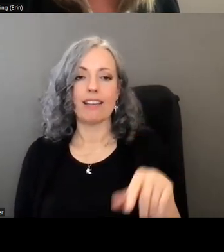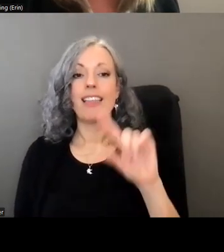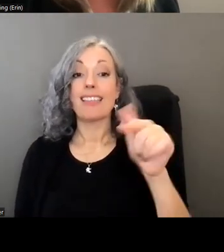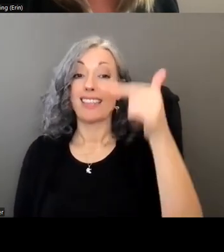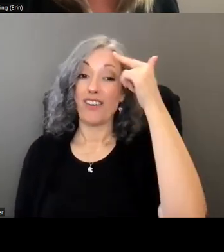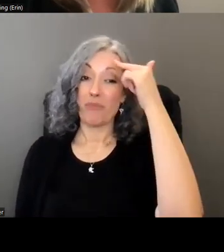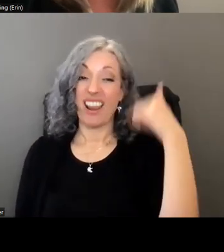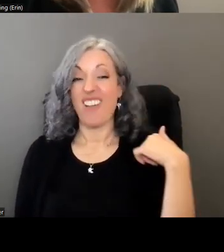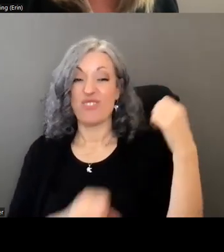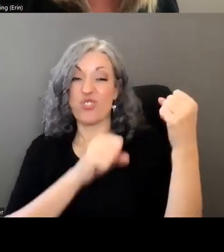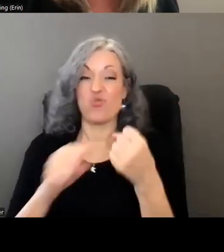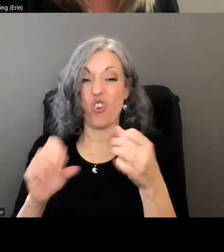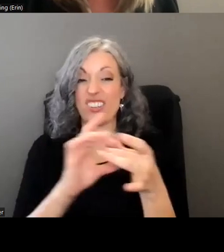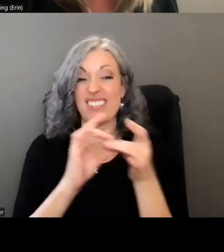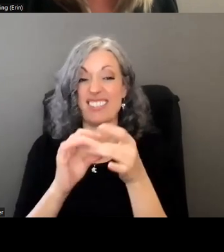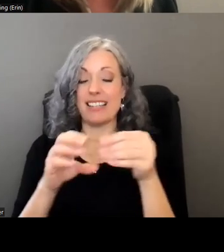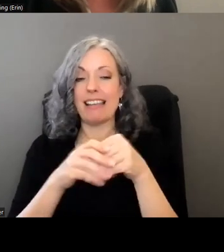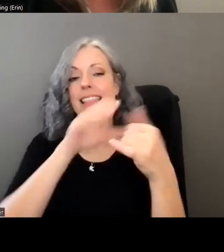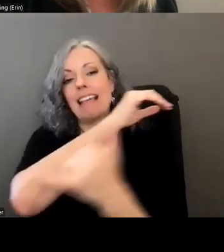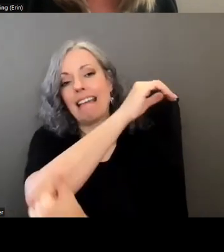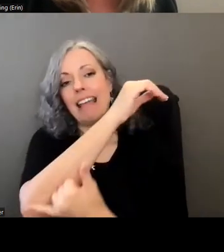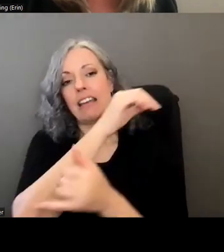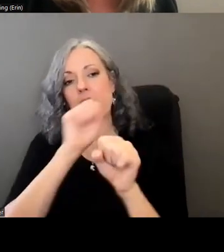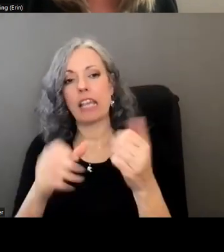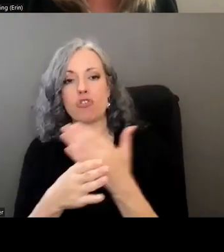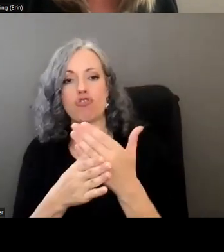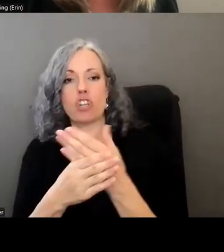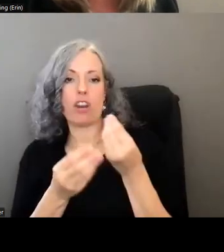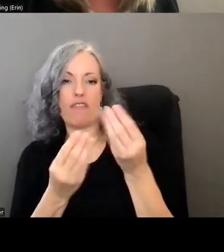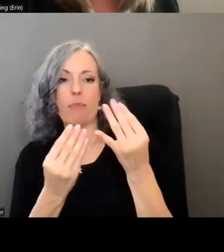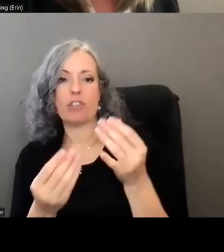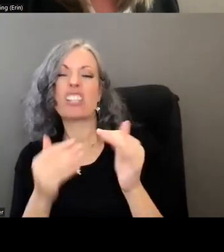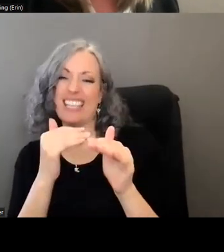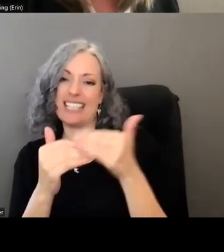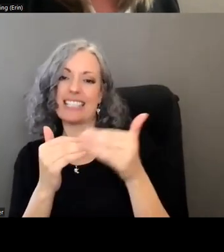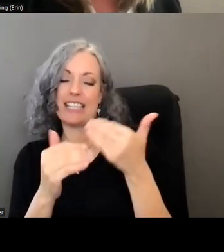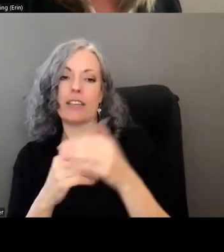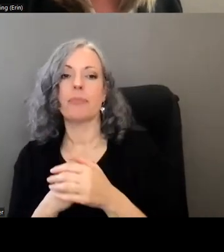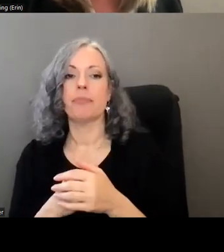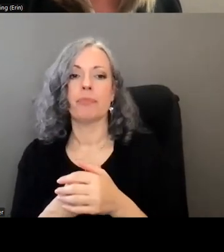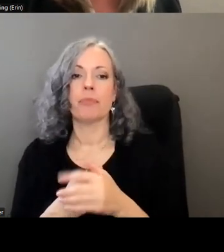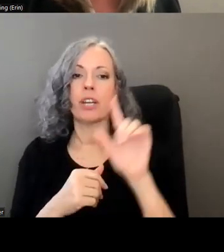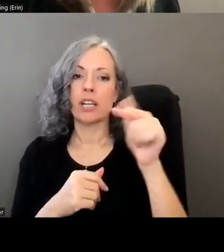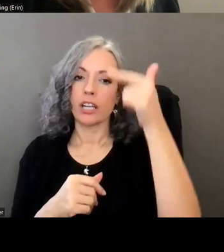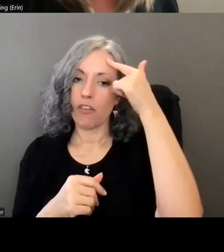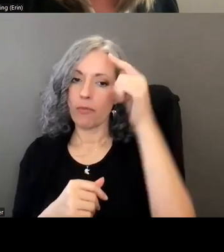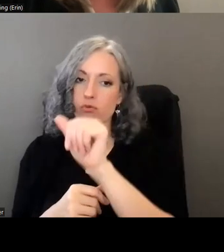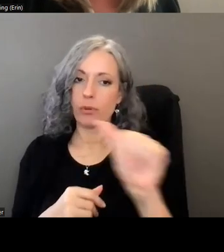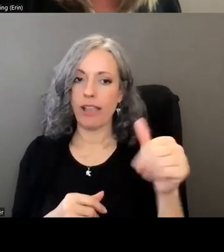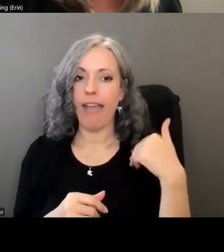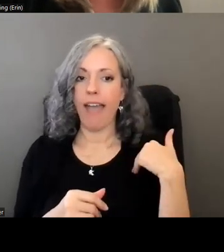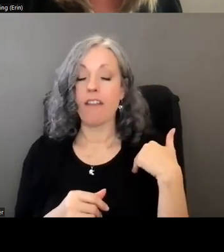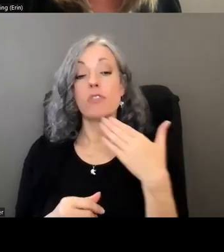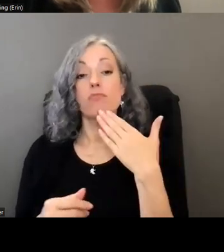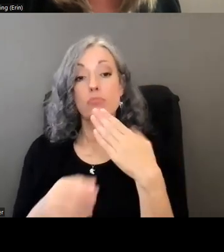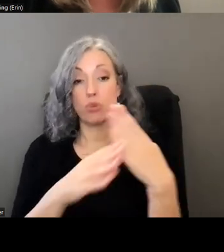collaborative ties in the county and can share data with government partners more easily and then government triple a's have a beneficial safety net